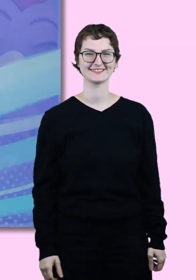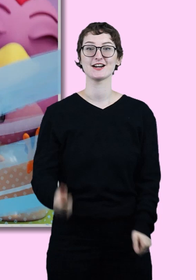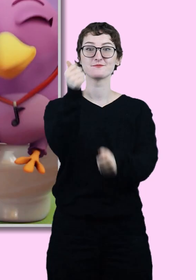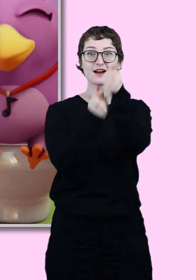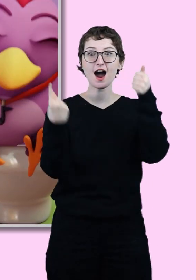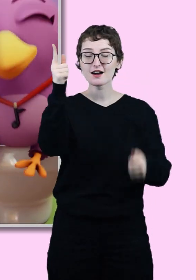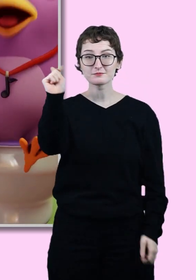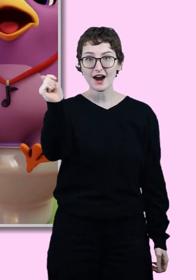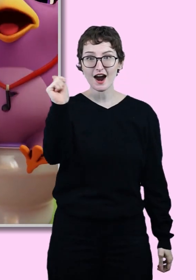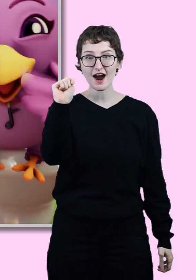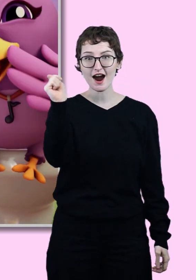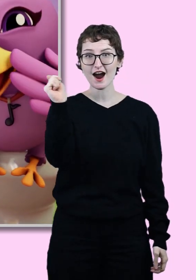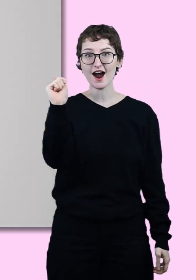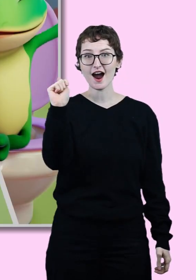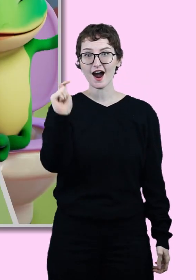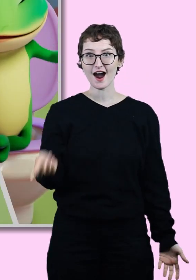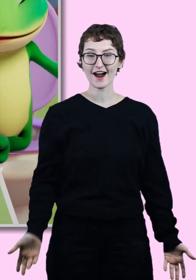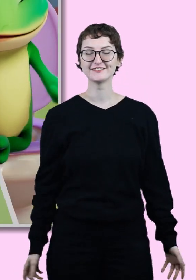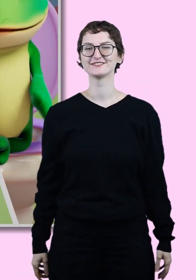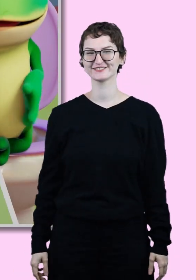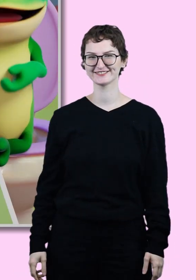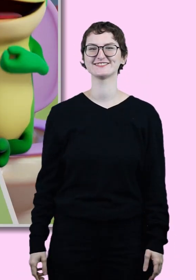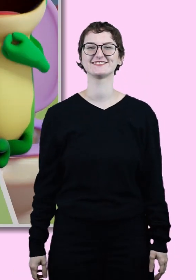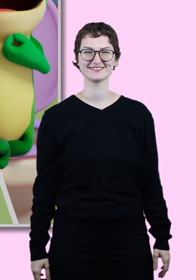Everyone goes potty.